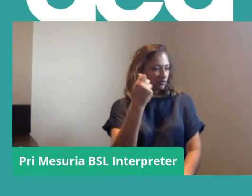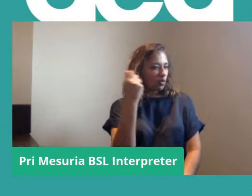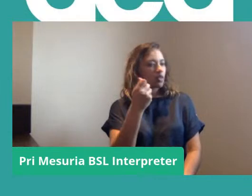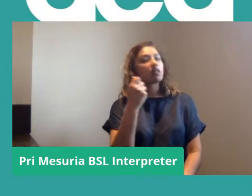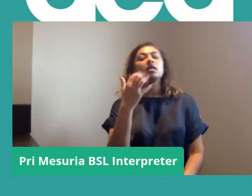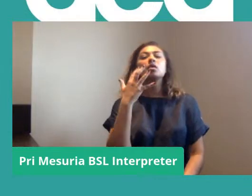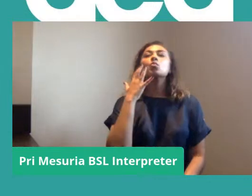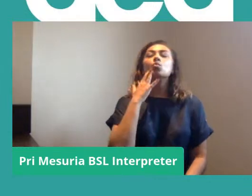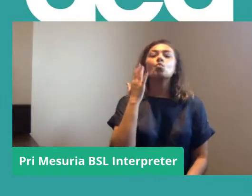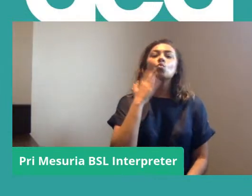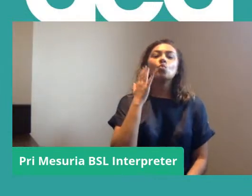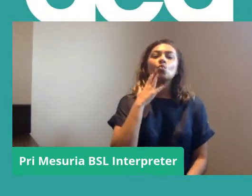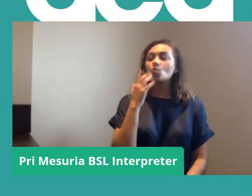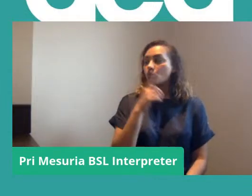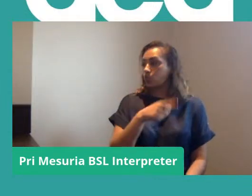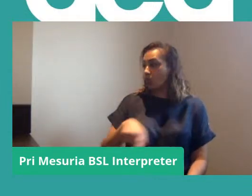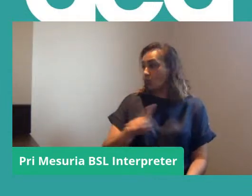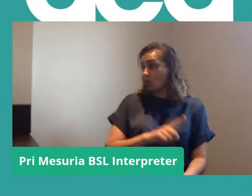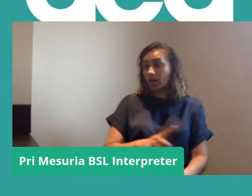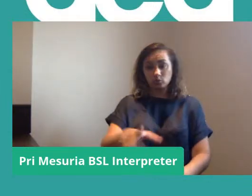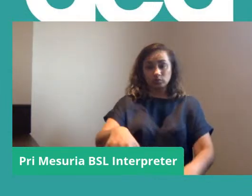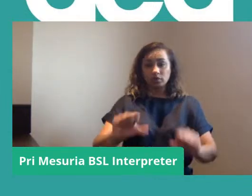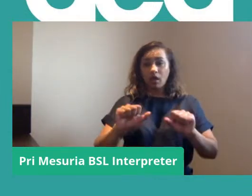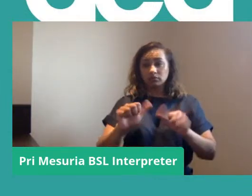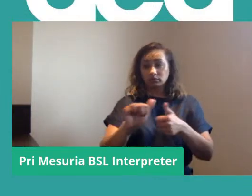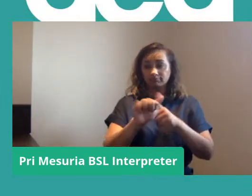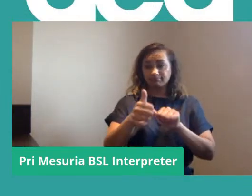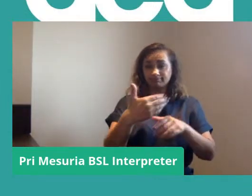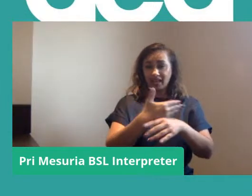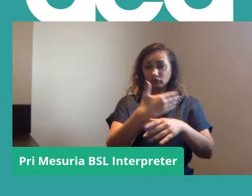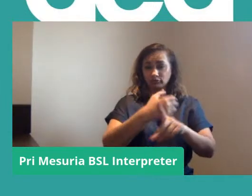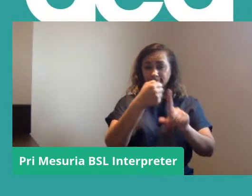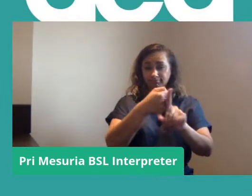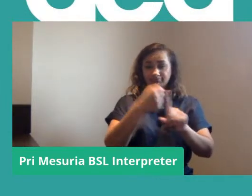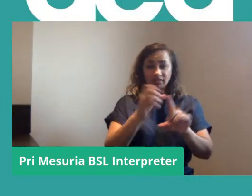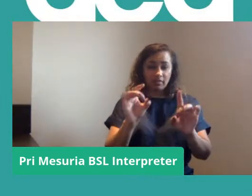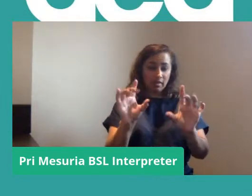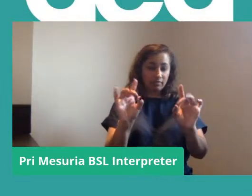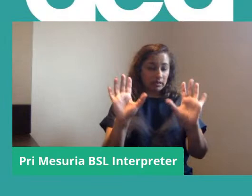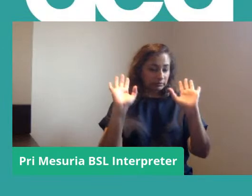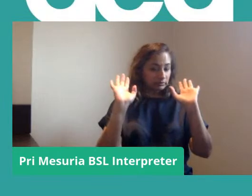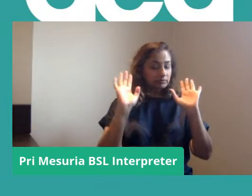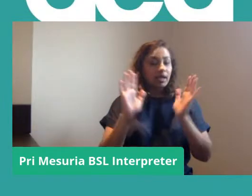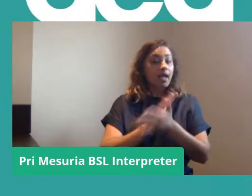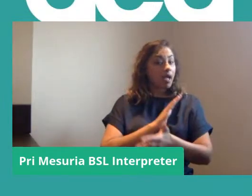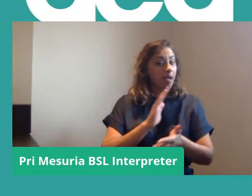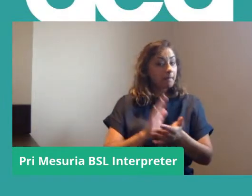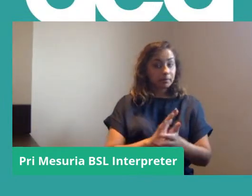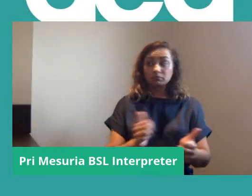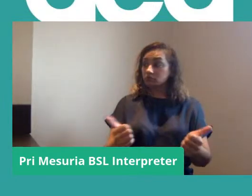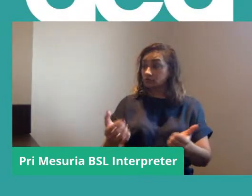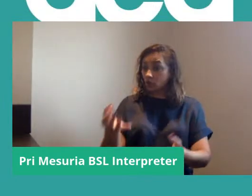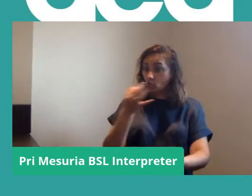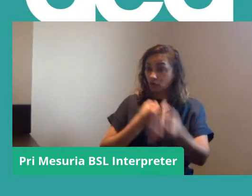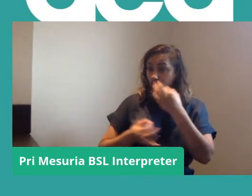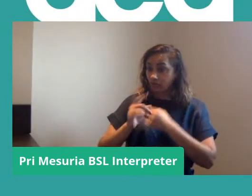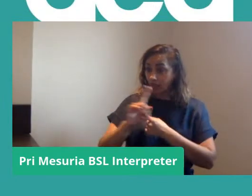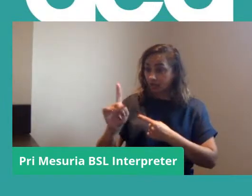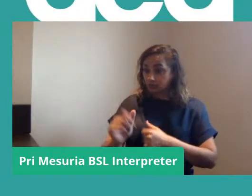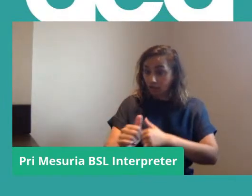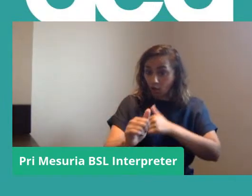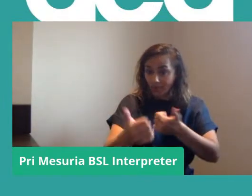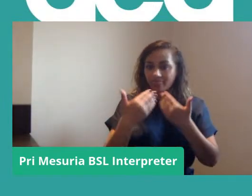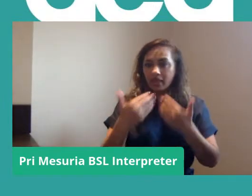when it comes to any kind of industrial action. That's all I've got to say for now, but I'm very happy to answer any questions later on.